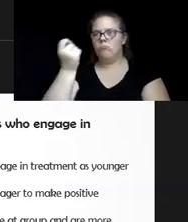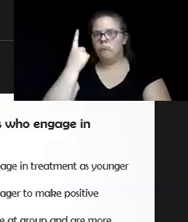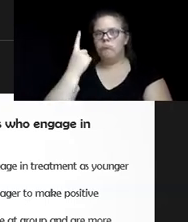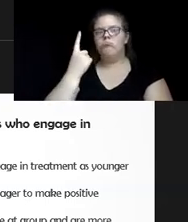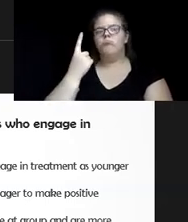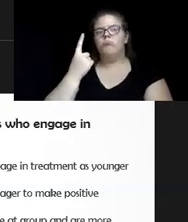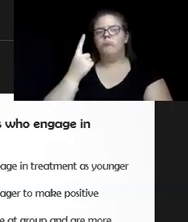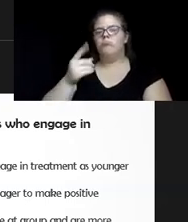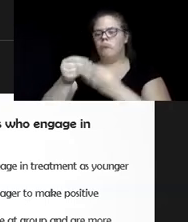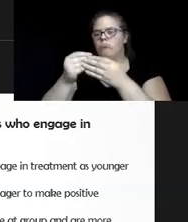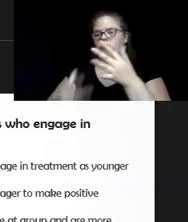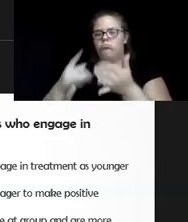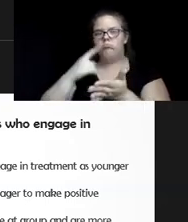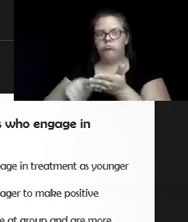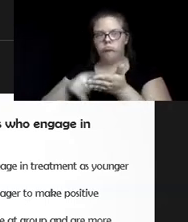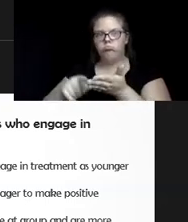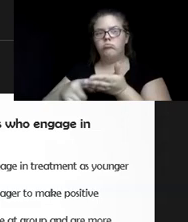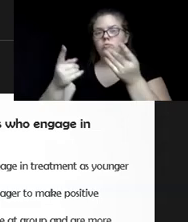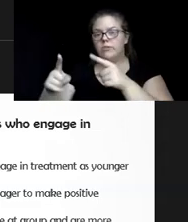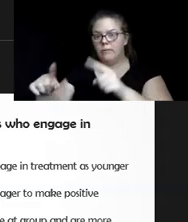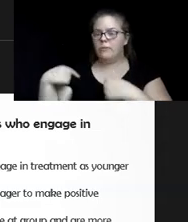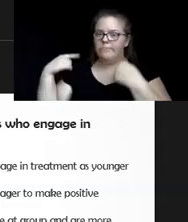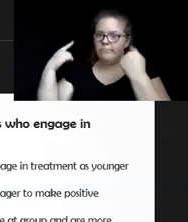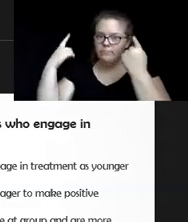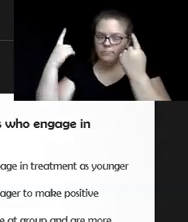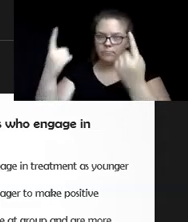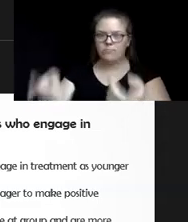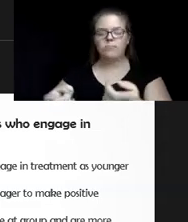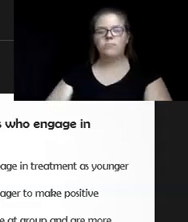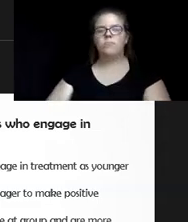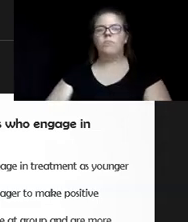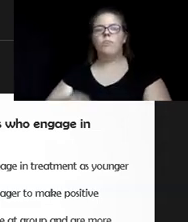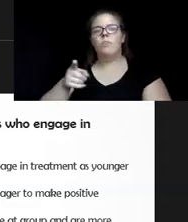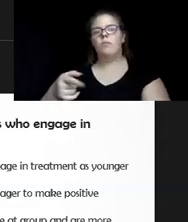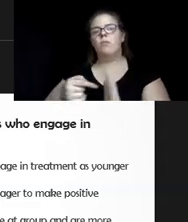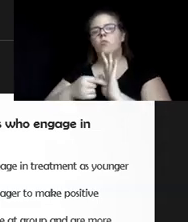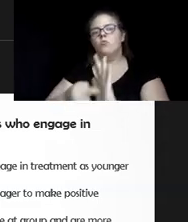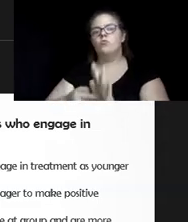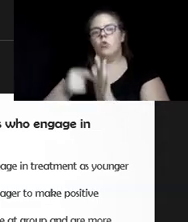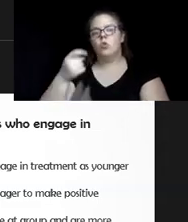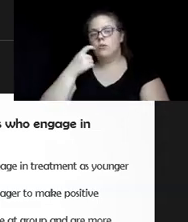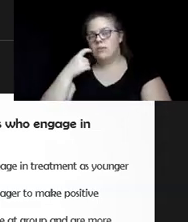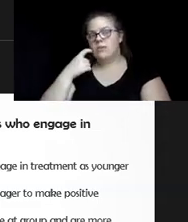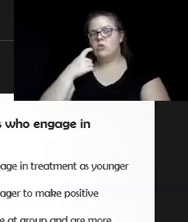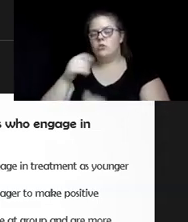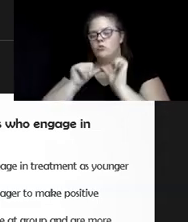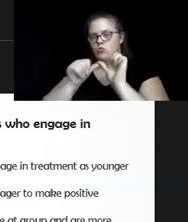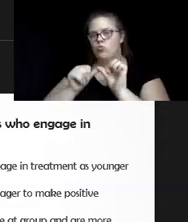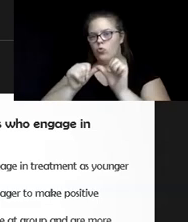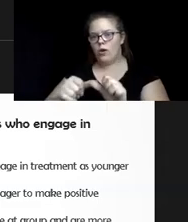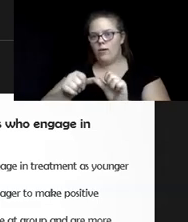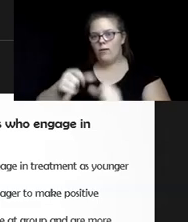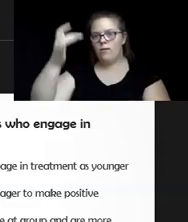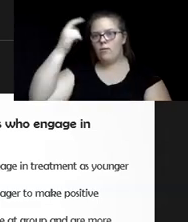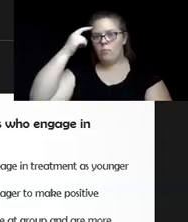a lot of research that have been done over the past couple of decades, which shows that addiction is a chronic brain disease, right?